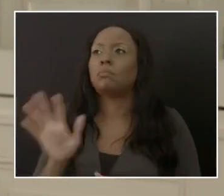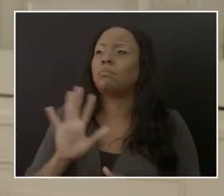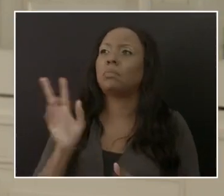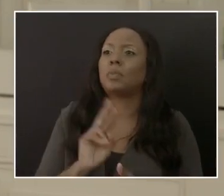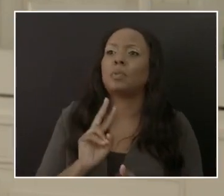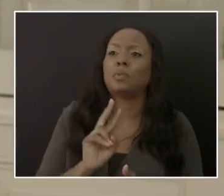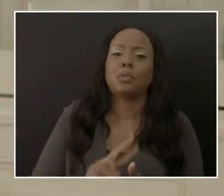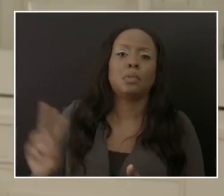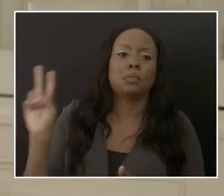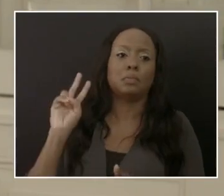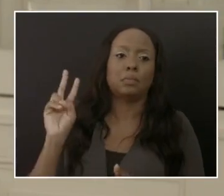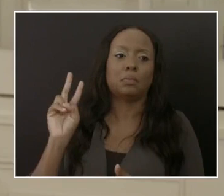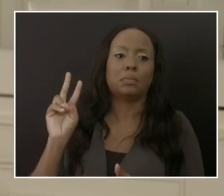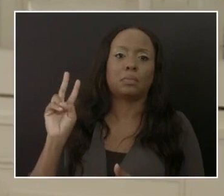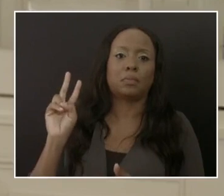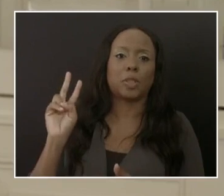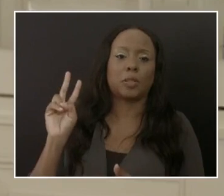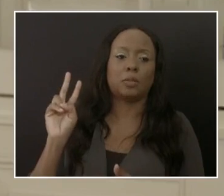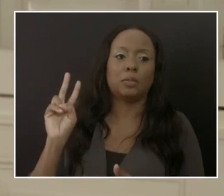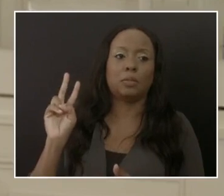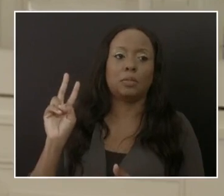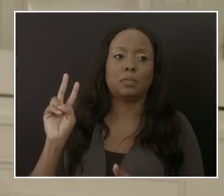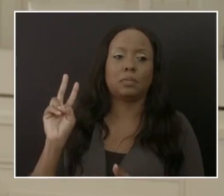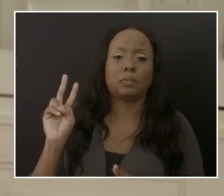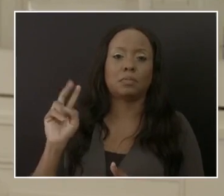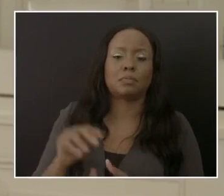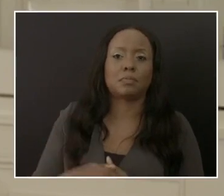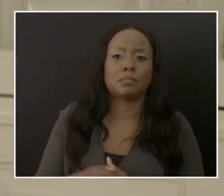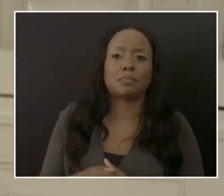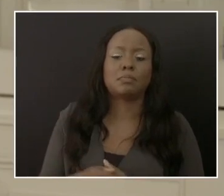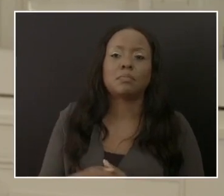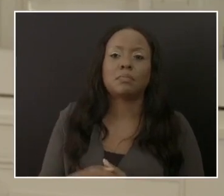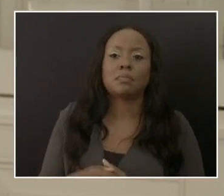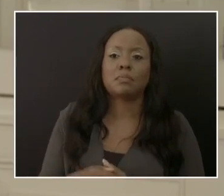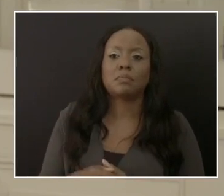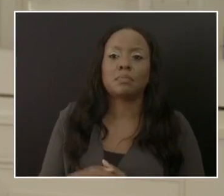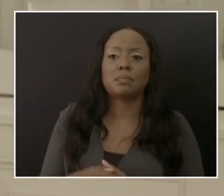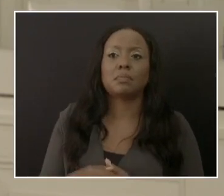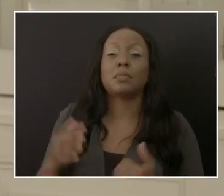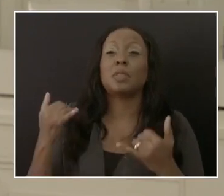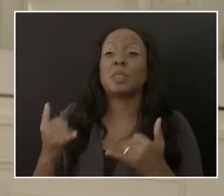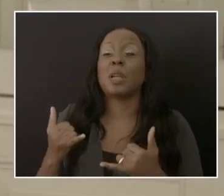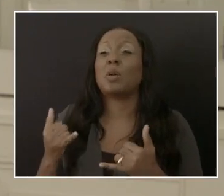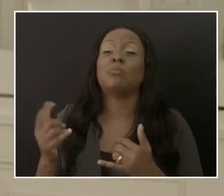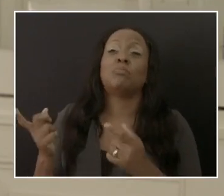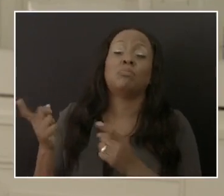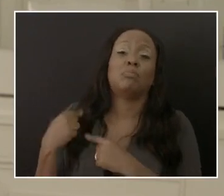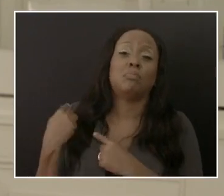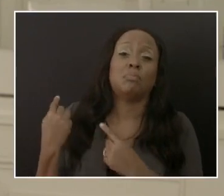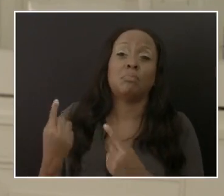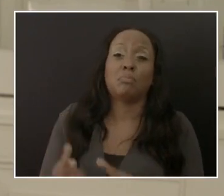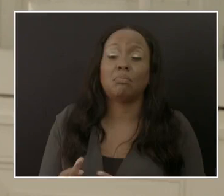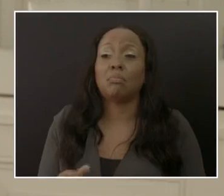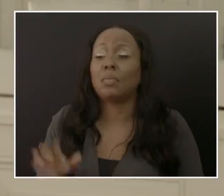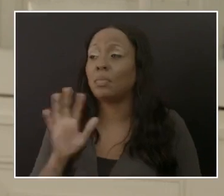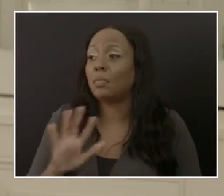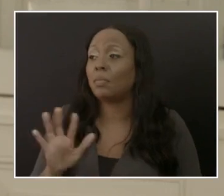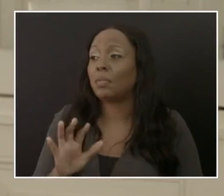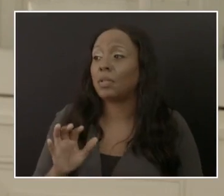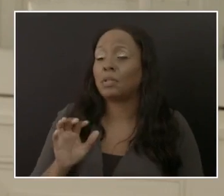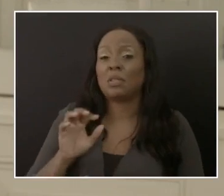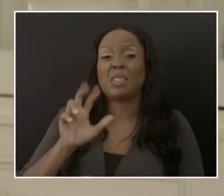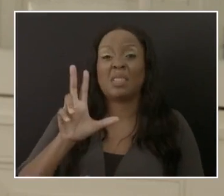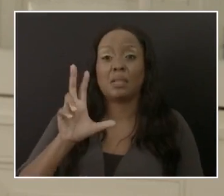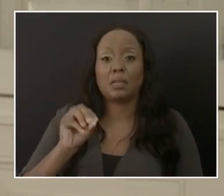we were told that there were four to six countries. And to date, I can report that there are about 30